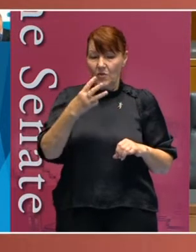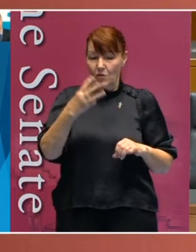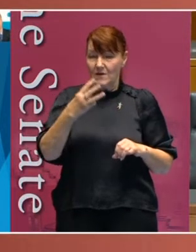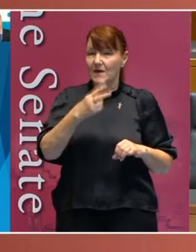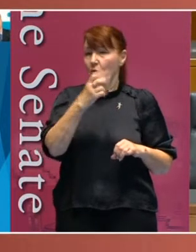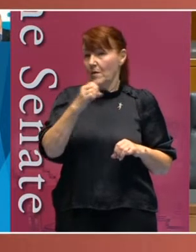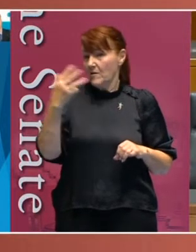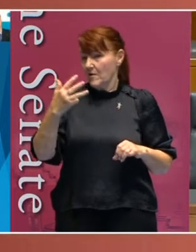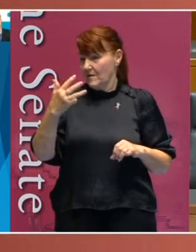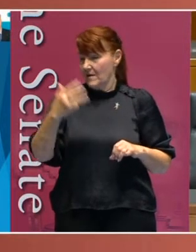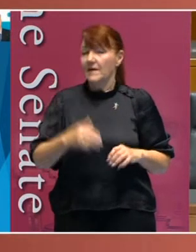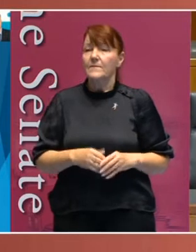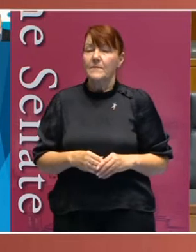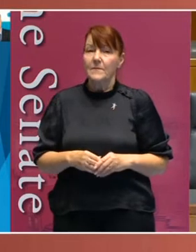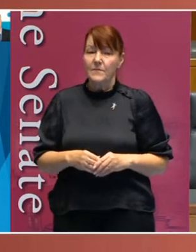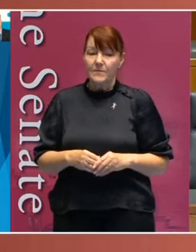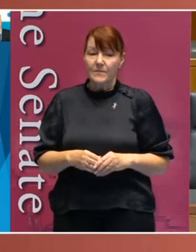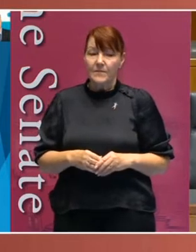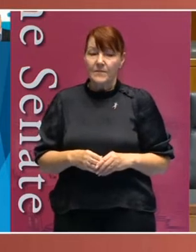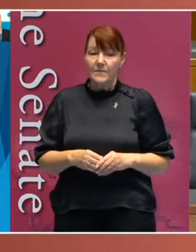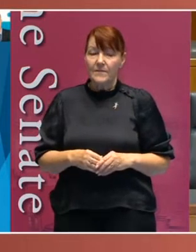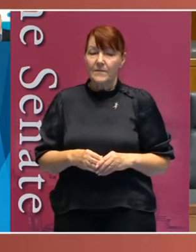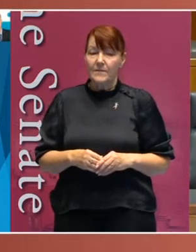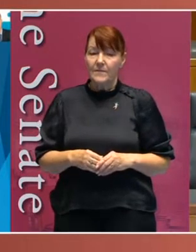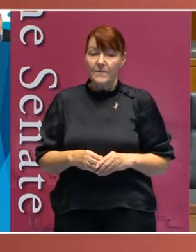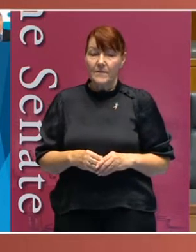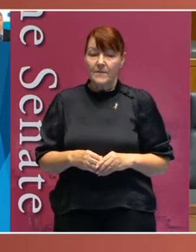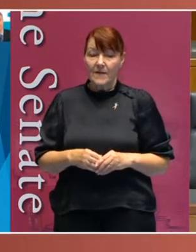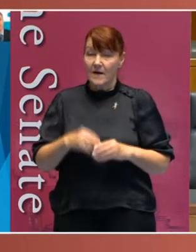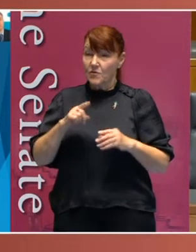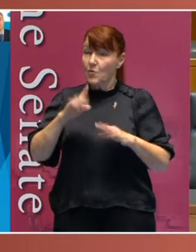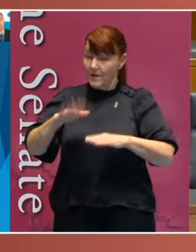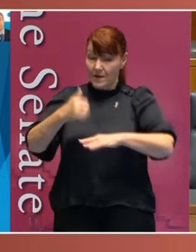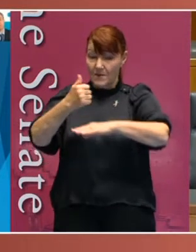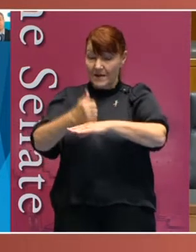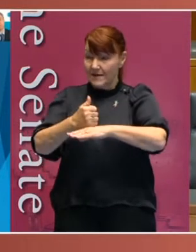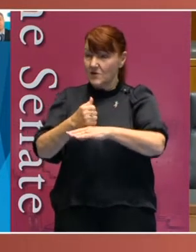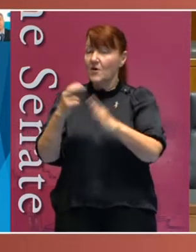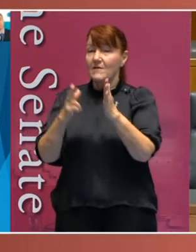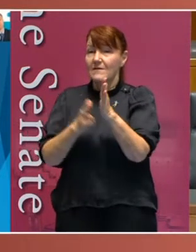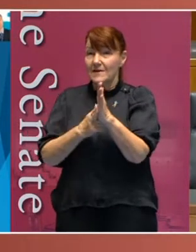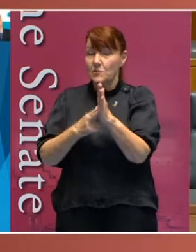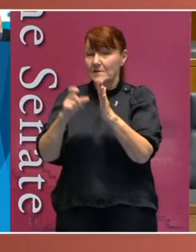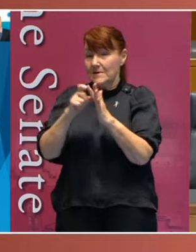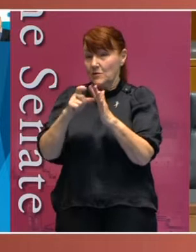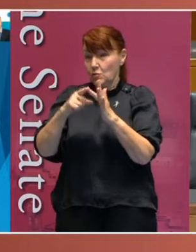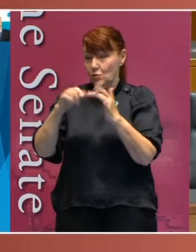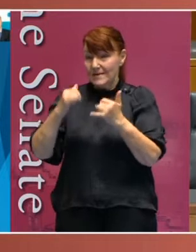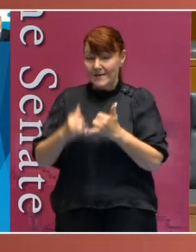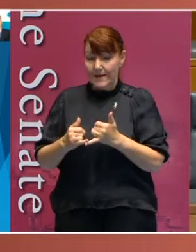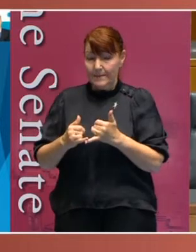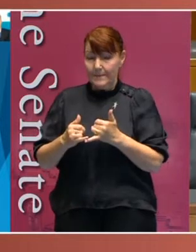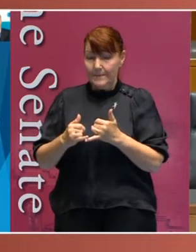2019, is that the implementation of the National Disability Insurance Scheme